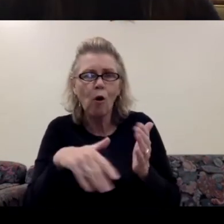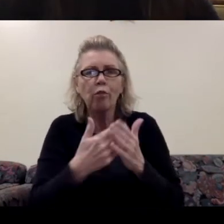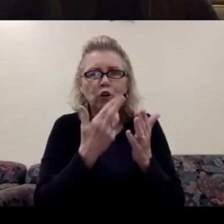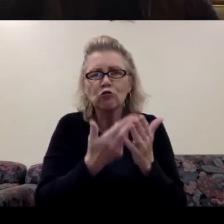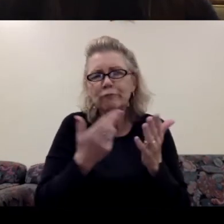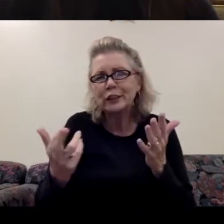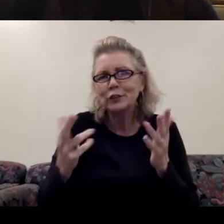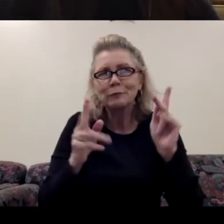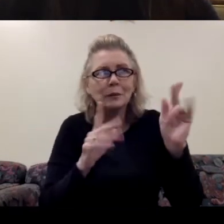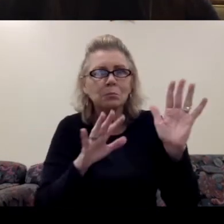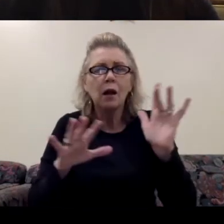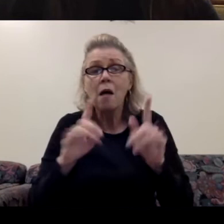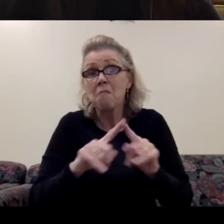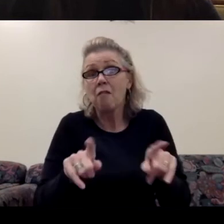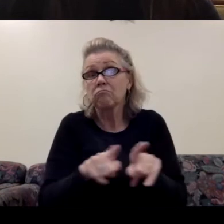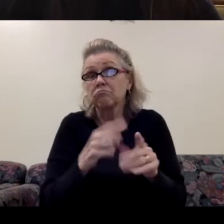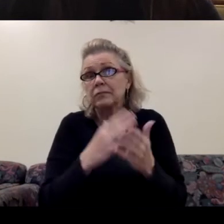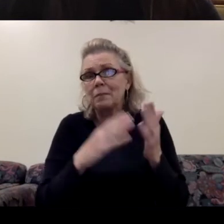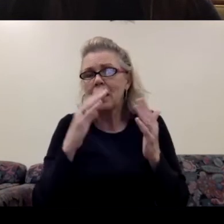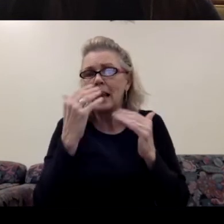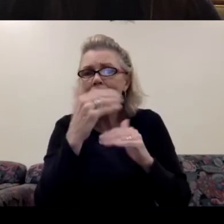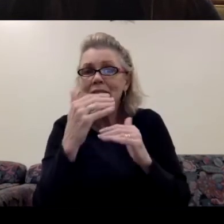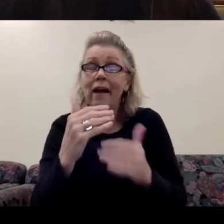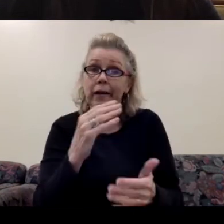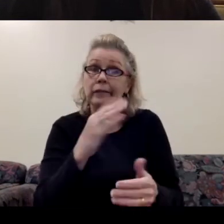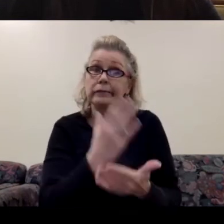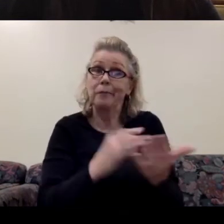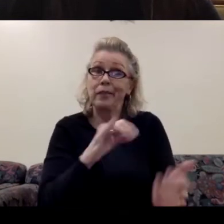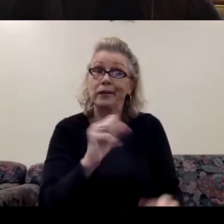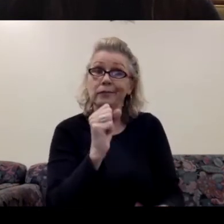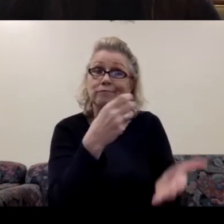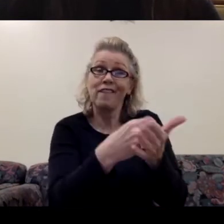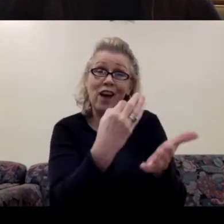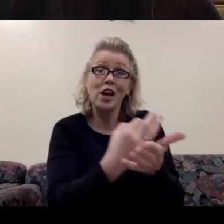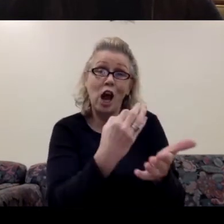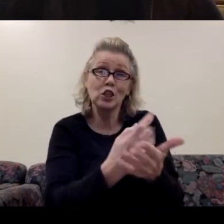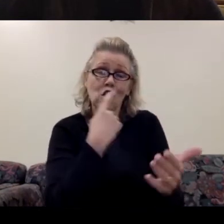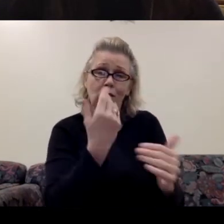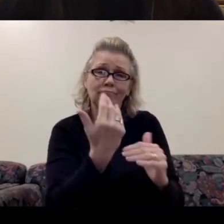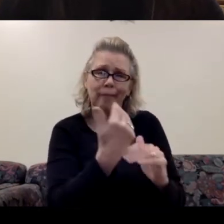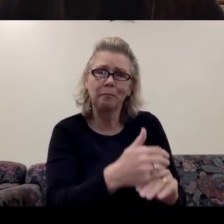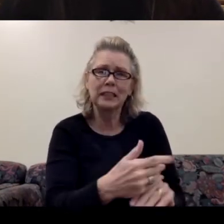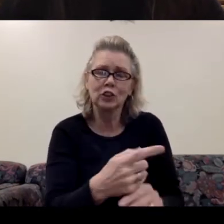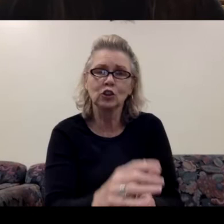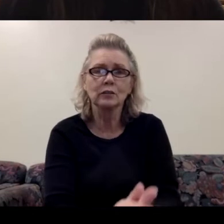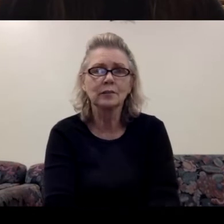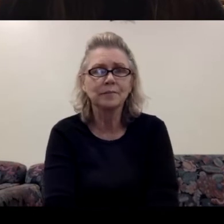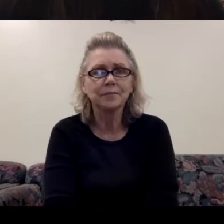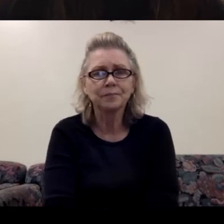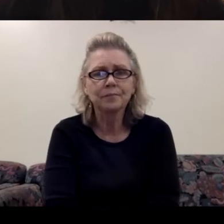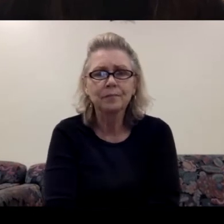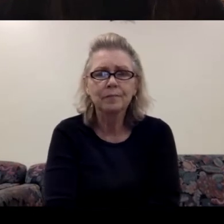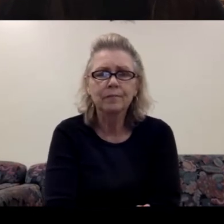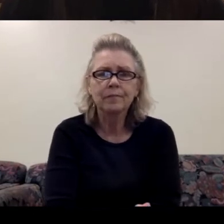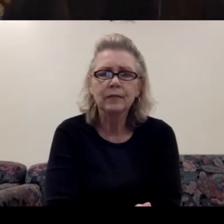just like limitations and some of that being financial limitations? Okay. Well,